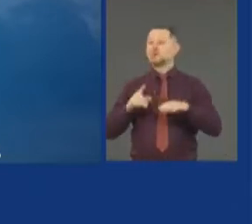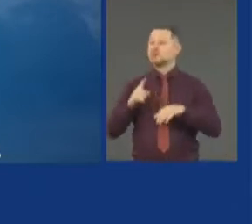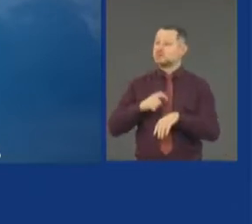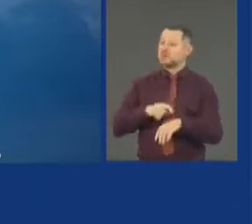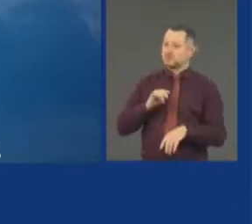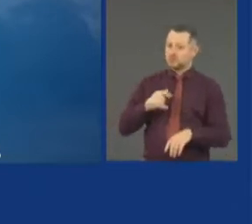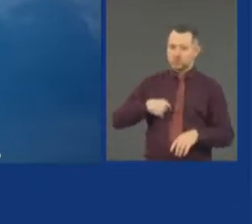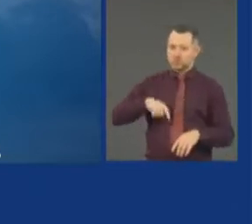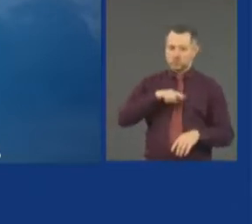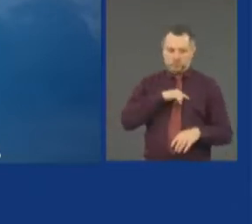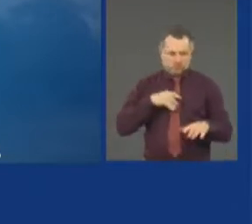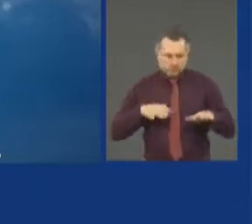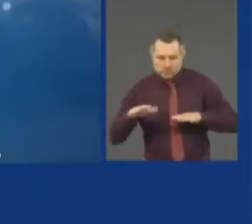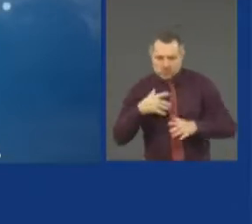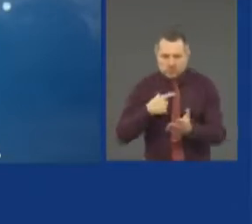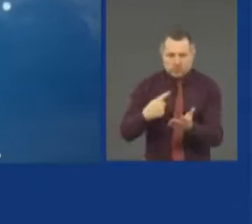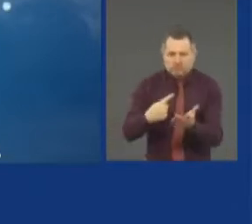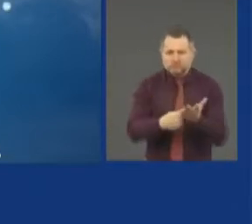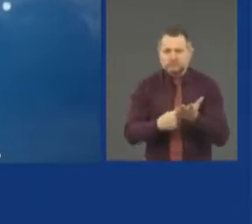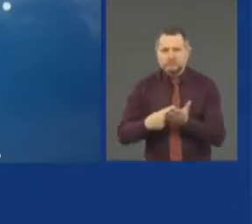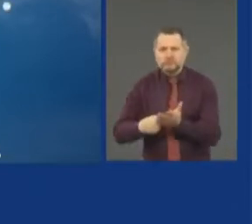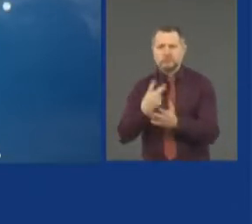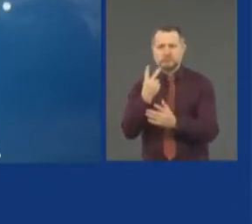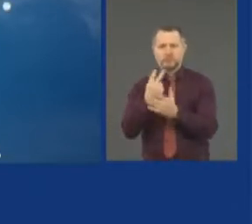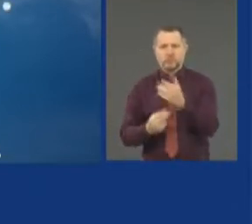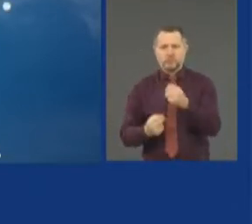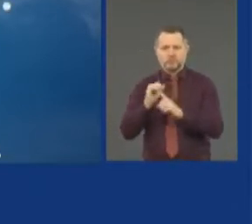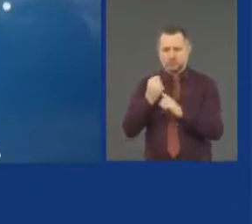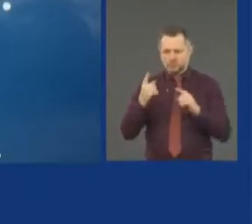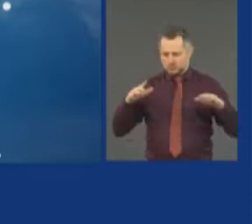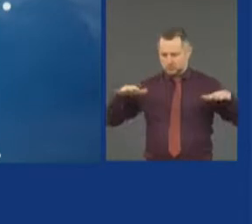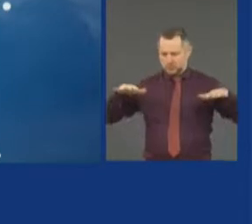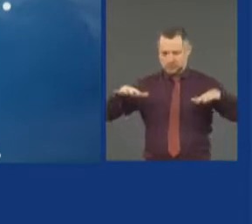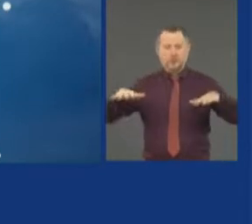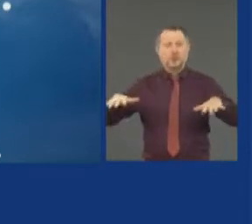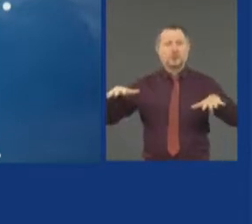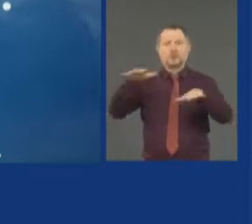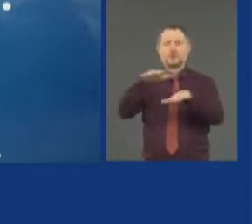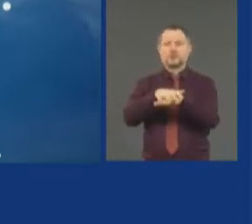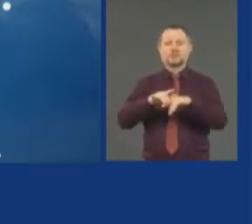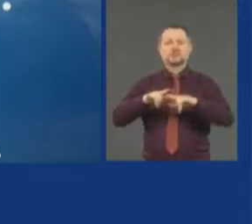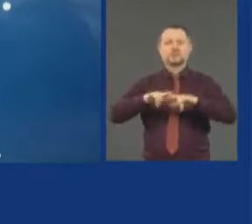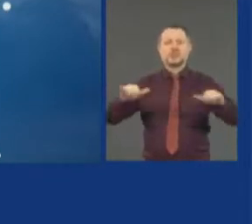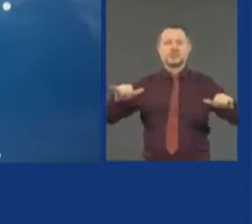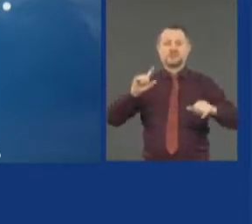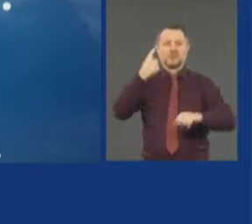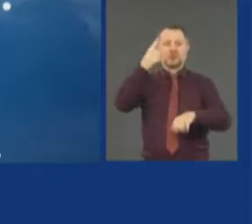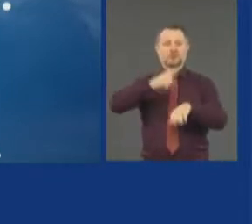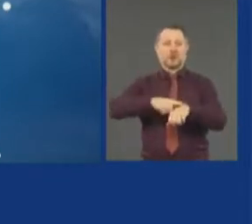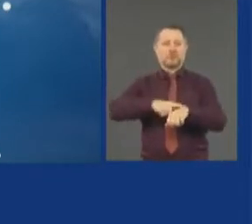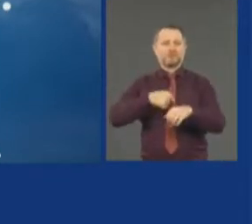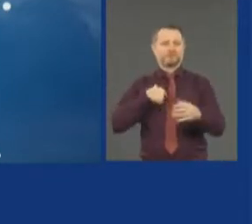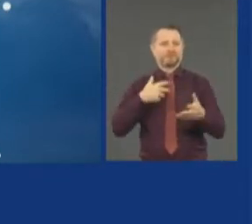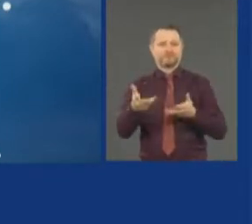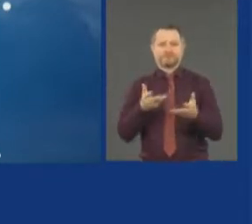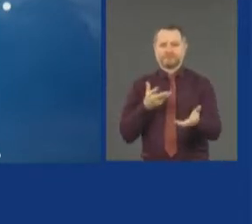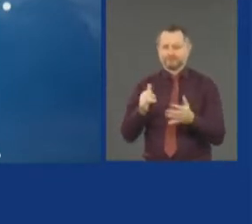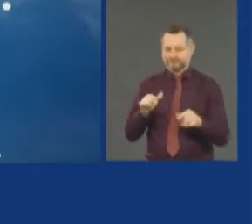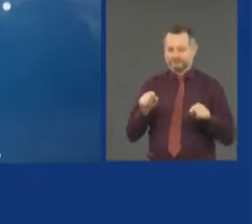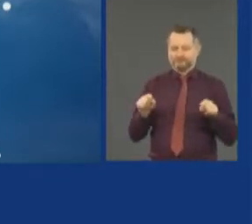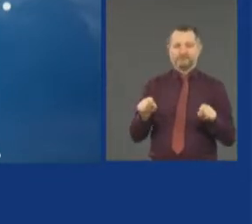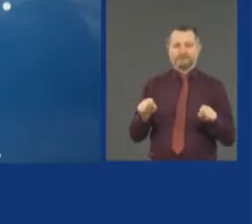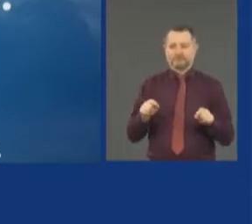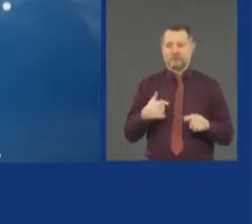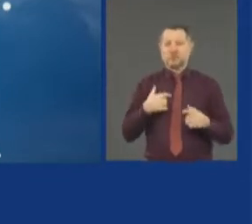situations that we're dealing with now at the same time. And I think at this moment of